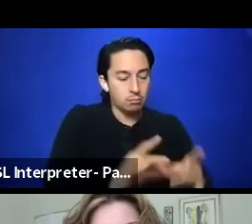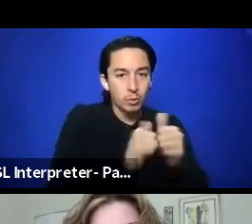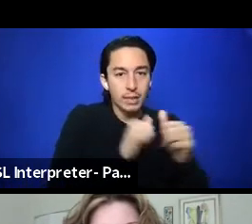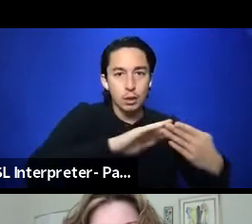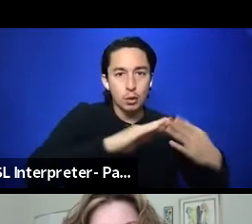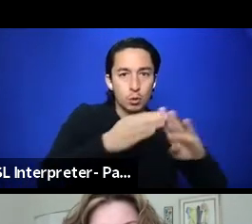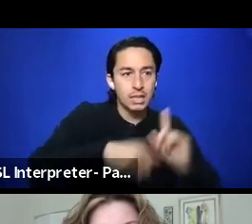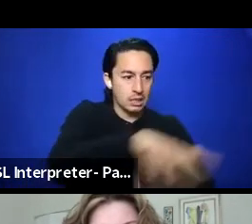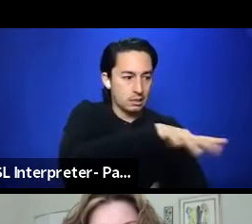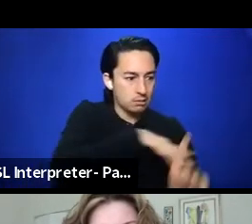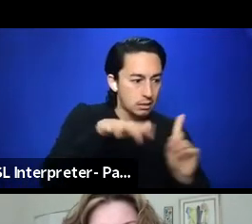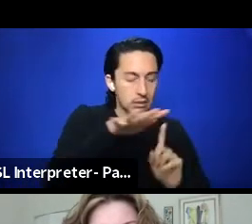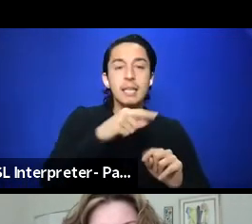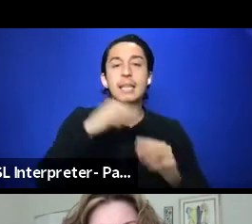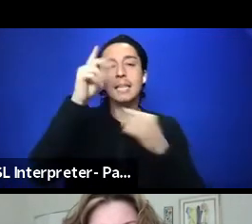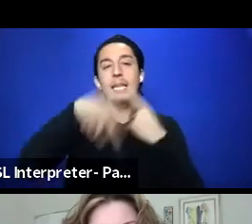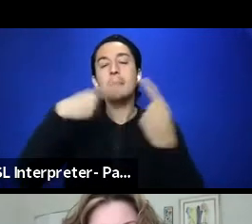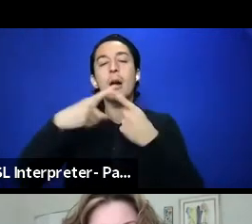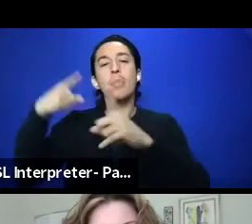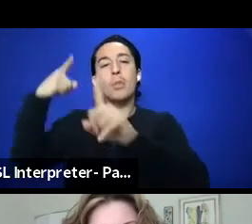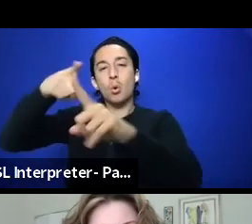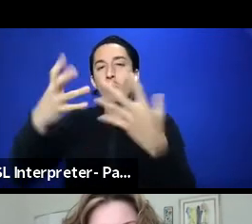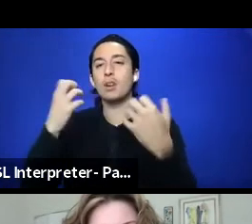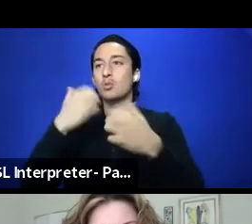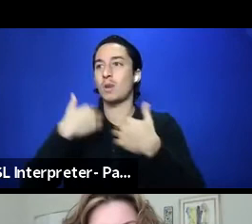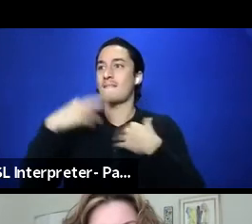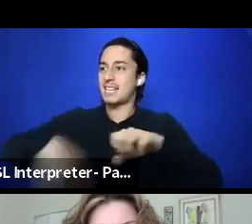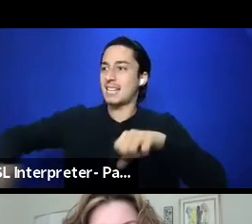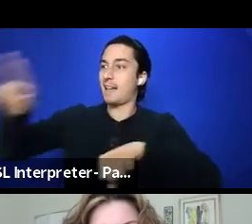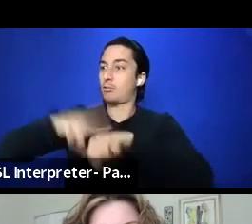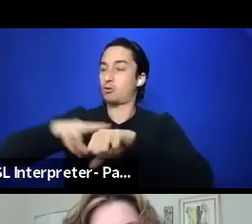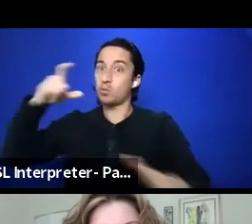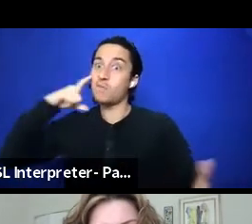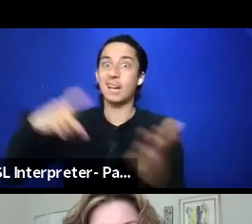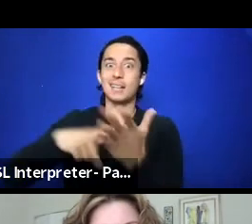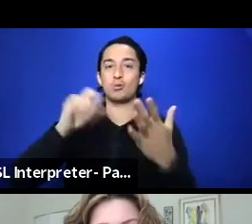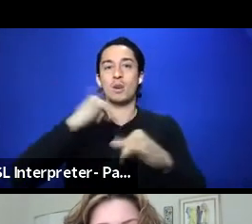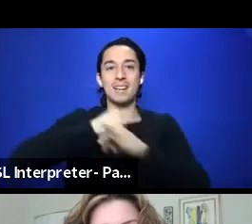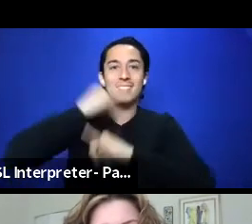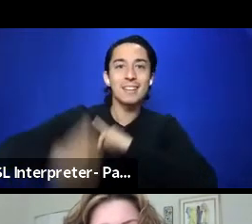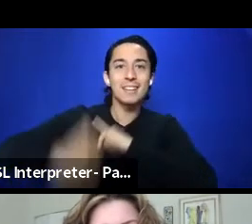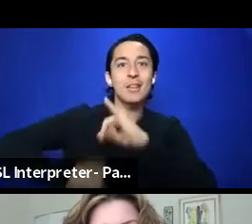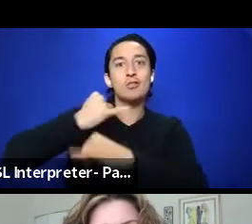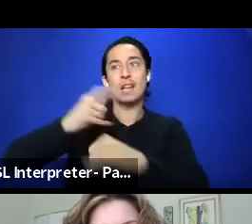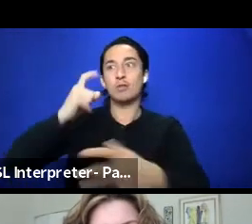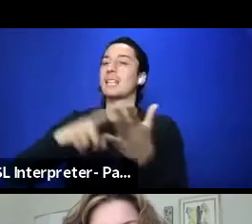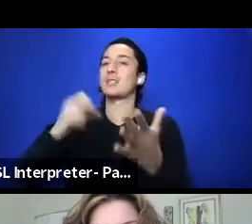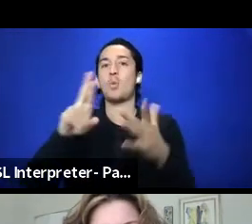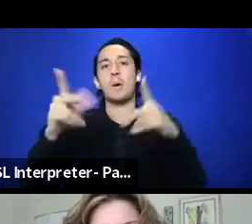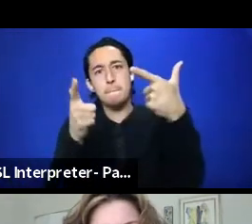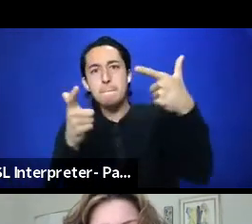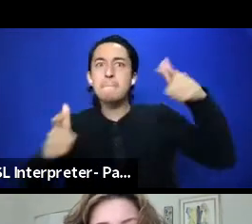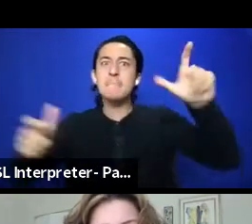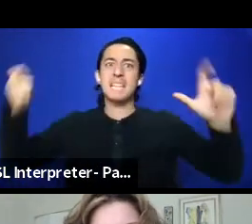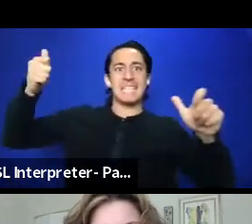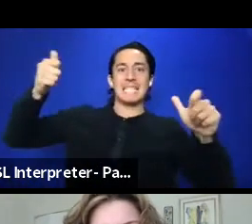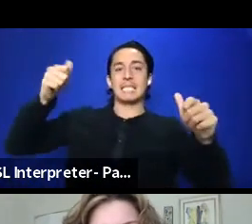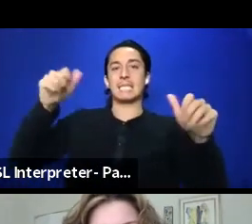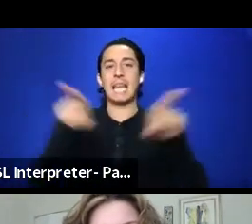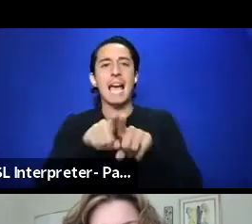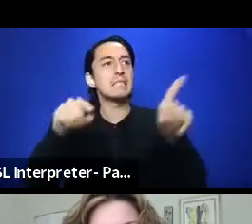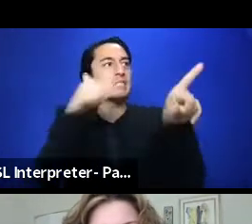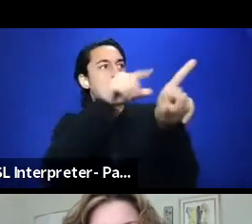the goal of wanting to have national recognition, or international recognition, or be as big as some other theater company,